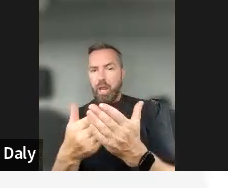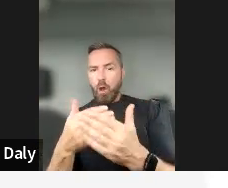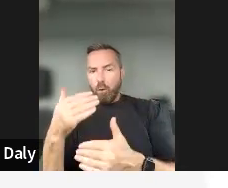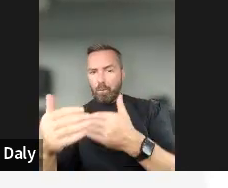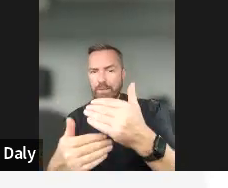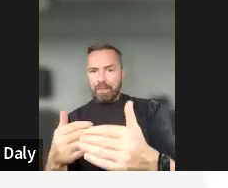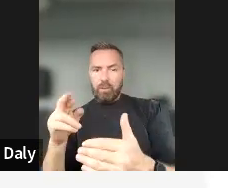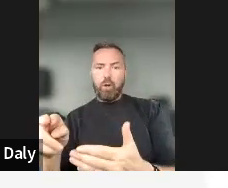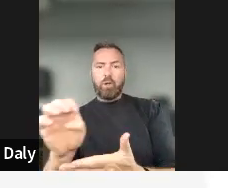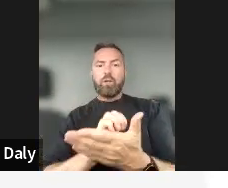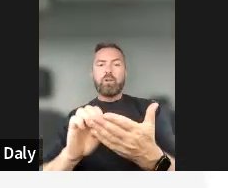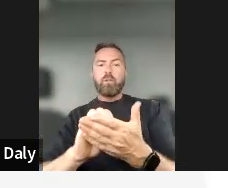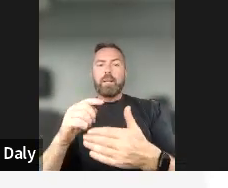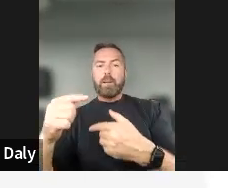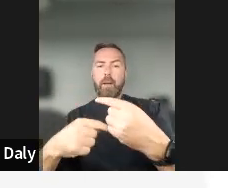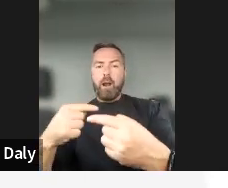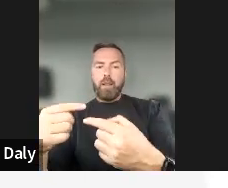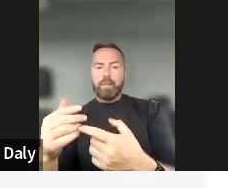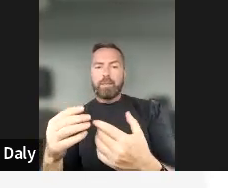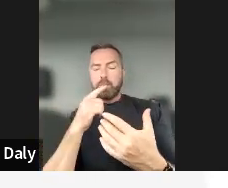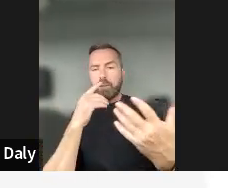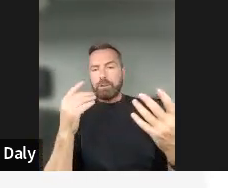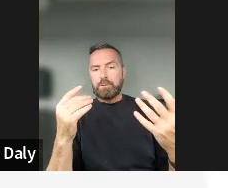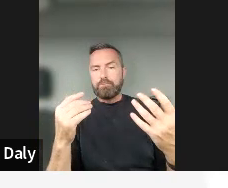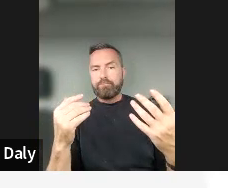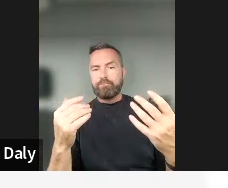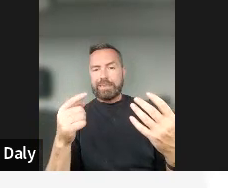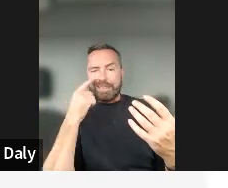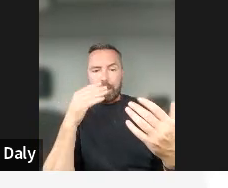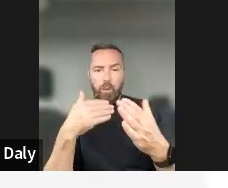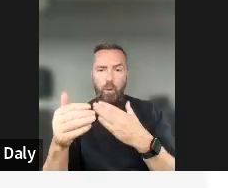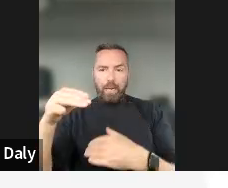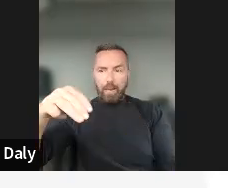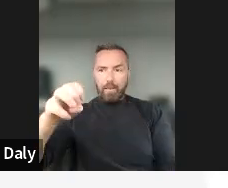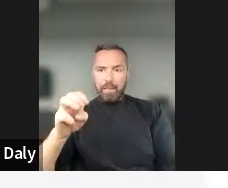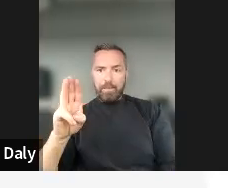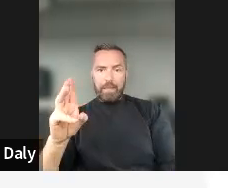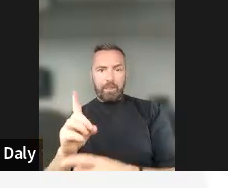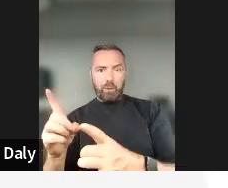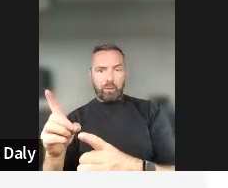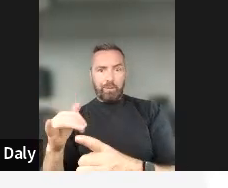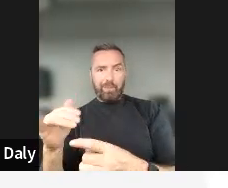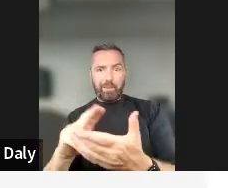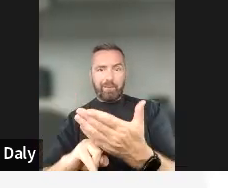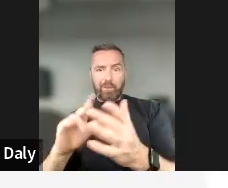Parliament's portals to see what your MEP is doing, anything like that.